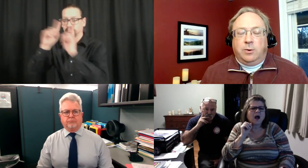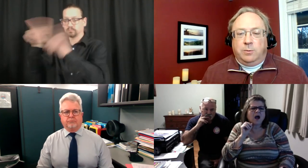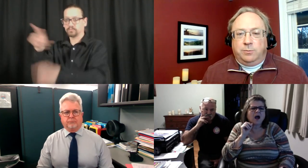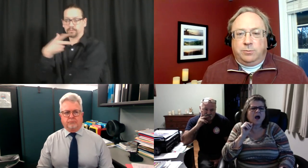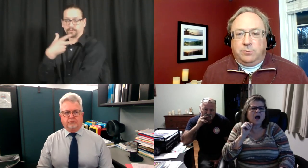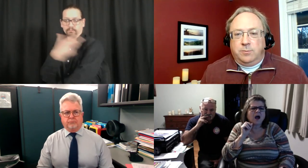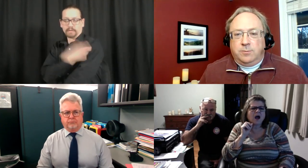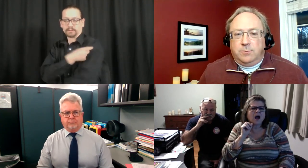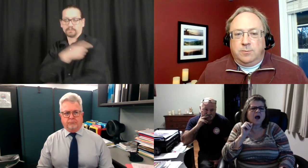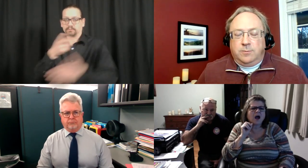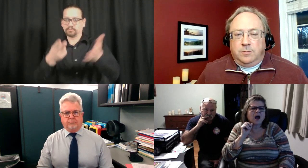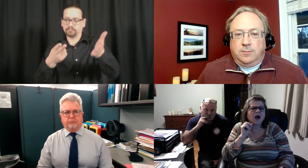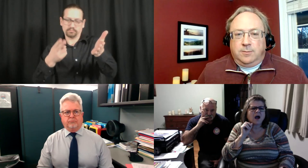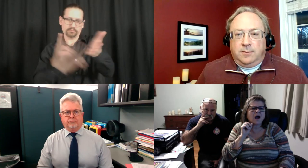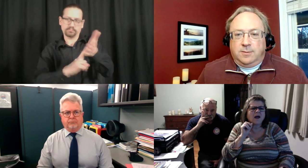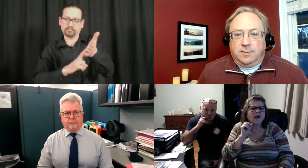okay for you.